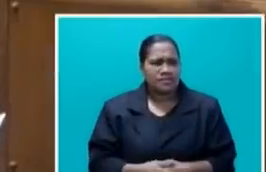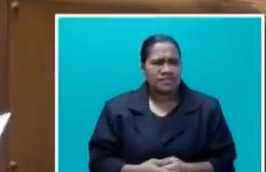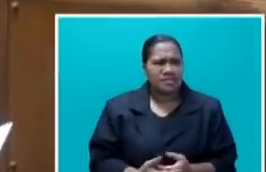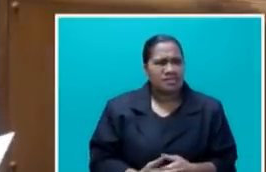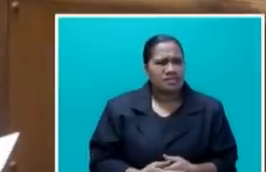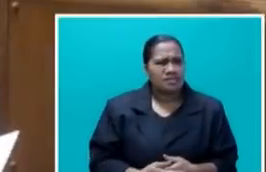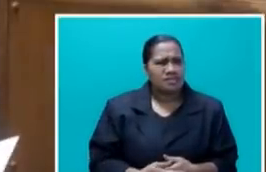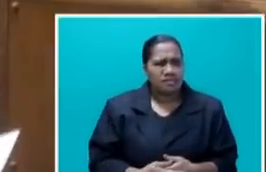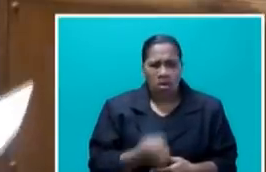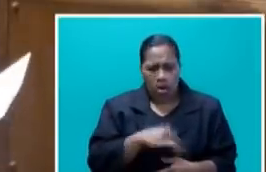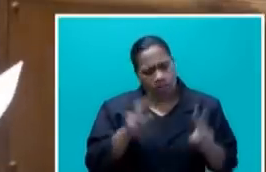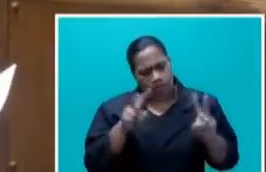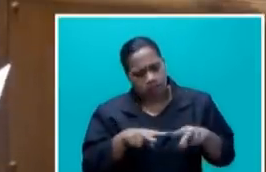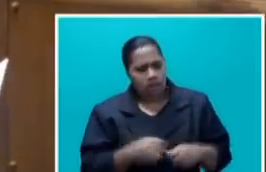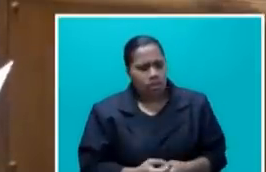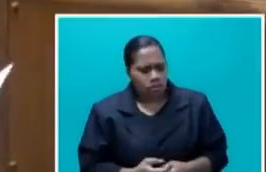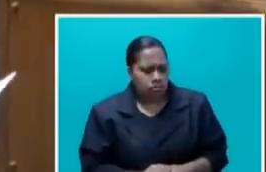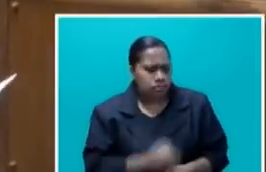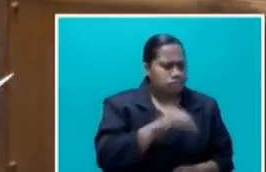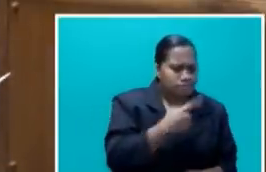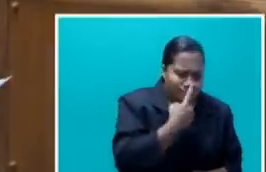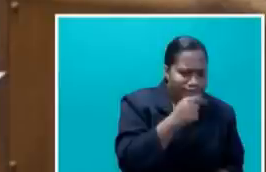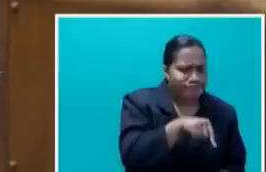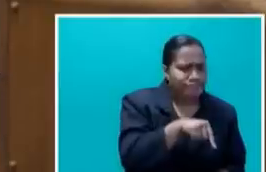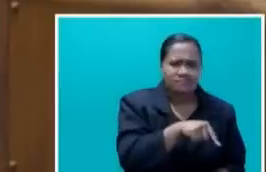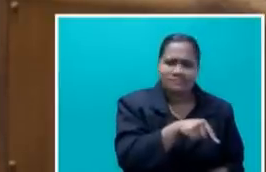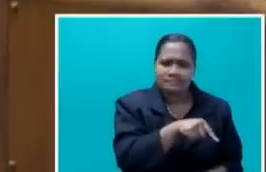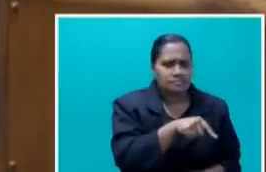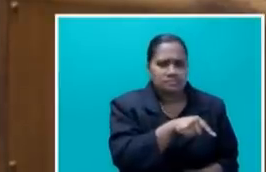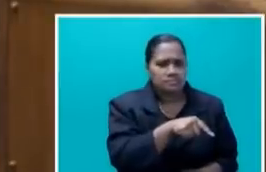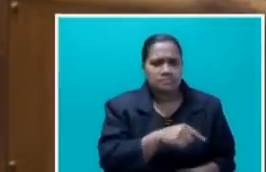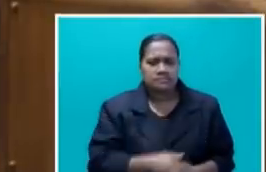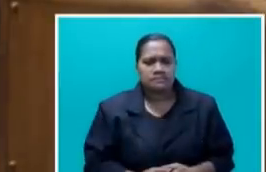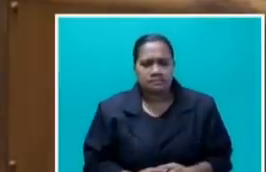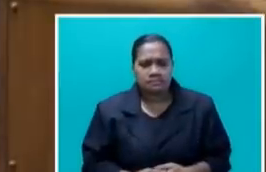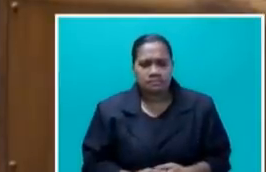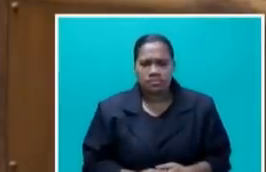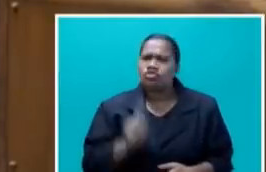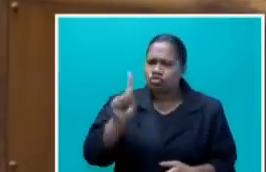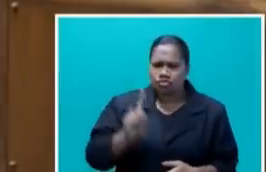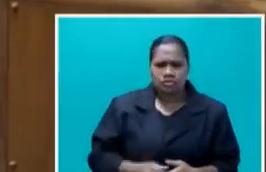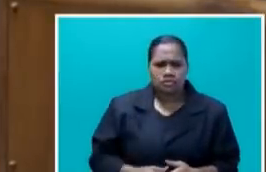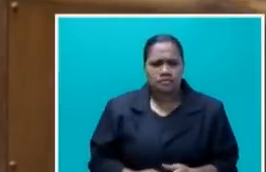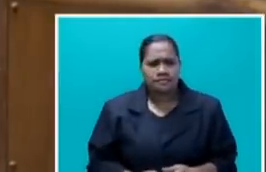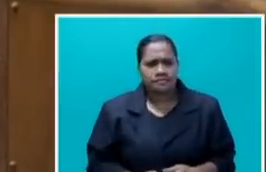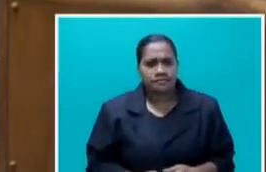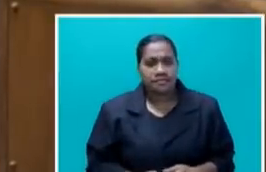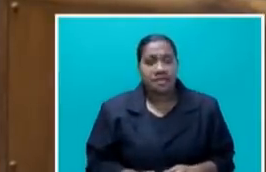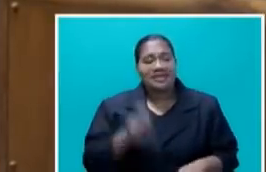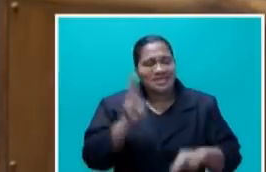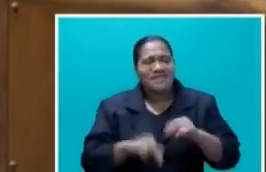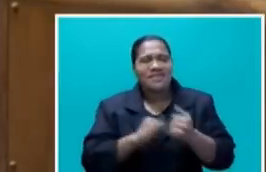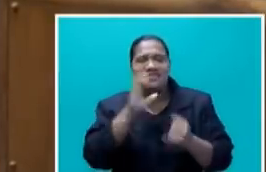intrude into operational matters of sugar industry institutions. a prescription. Shush. That's a submission FSC made.